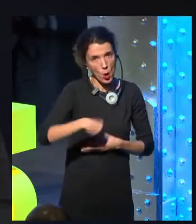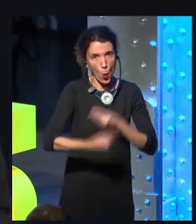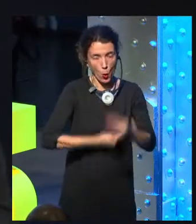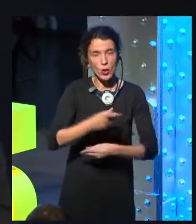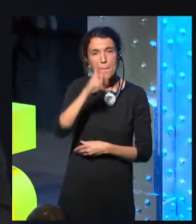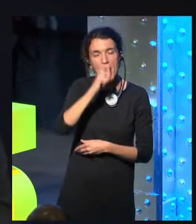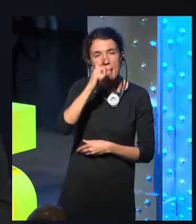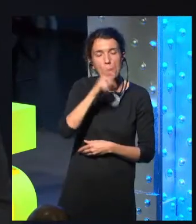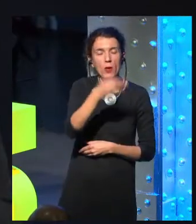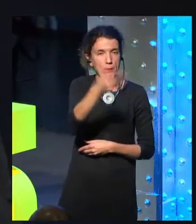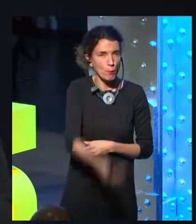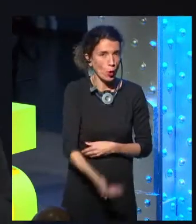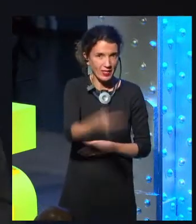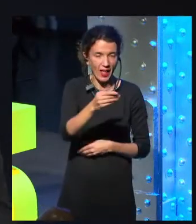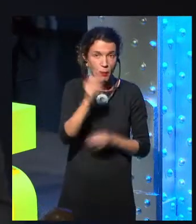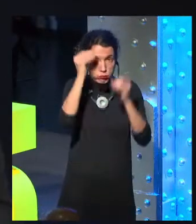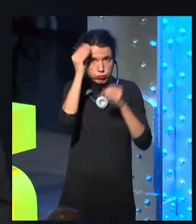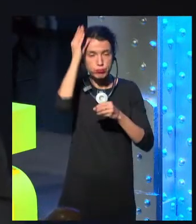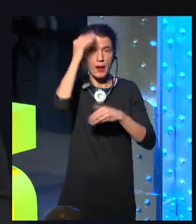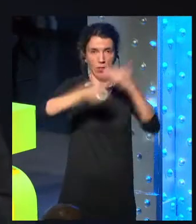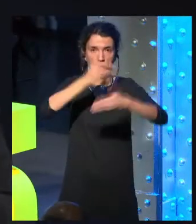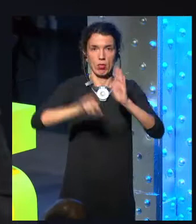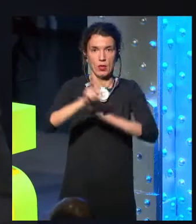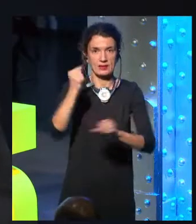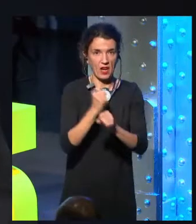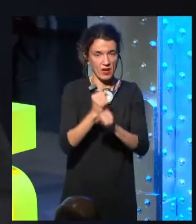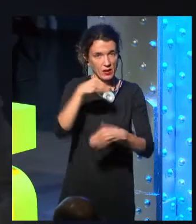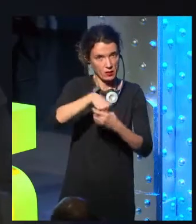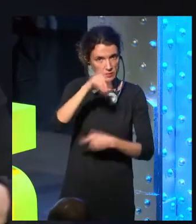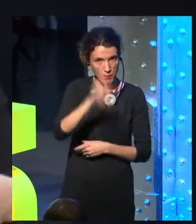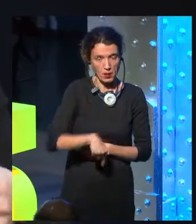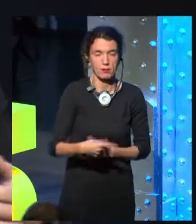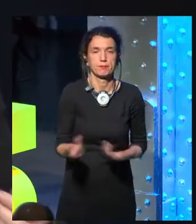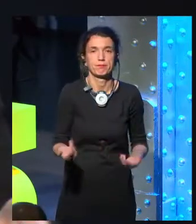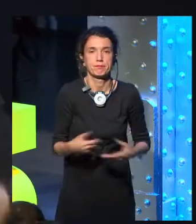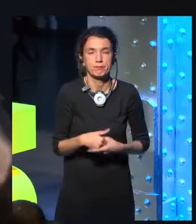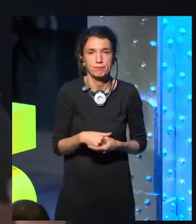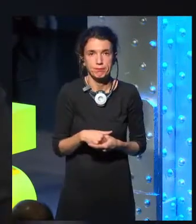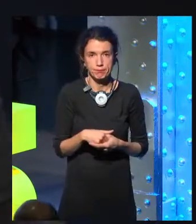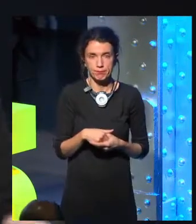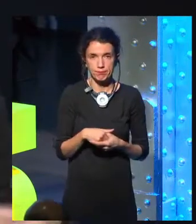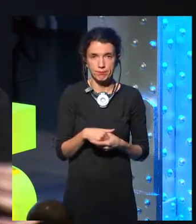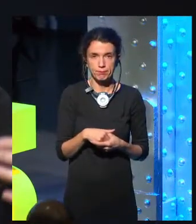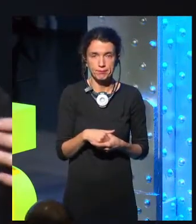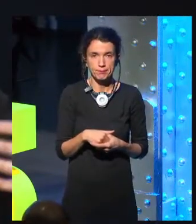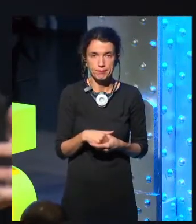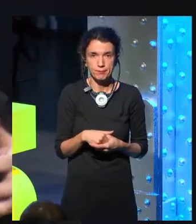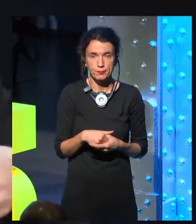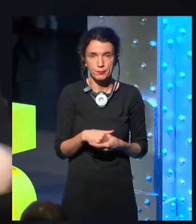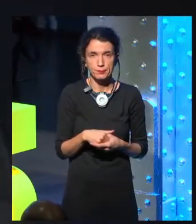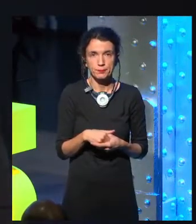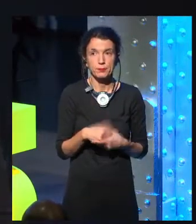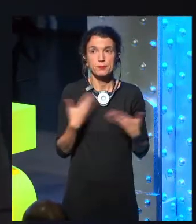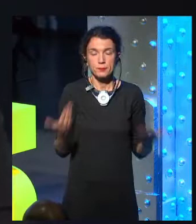as an introduction, it should be learning how to do some digital photo manipulation or